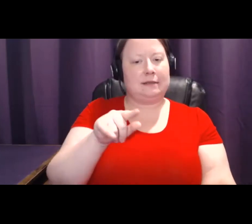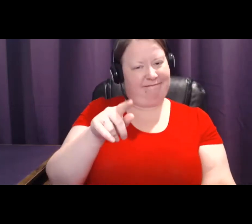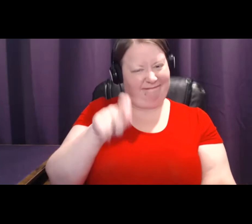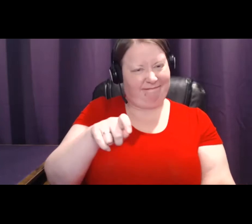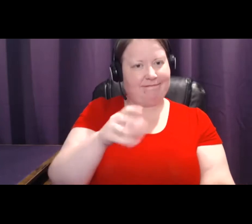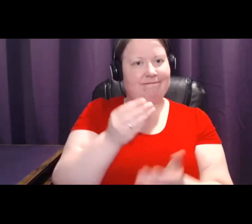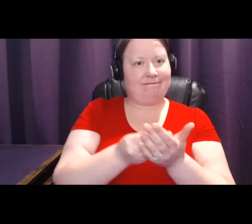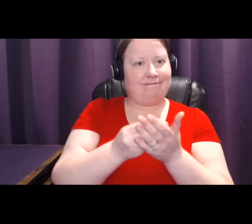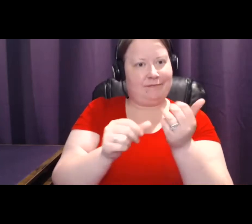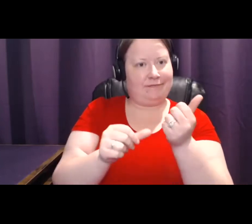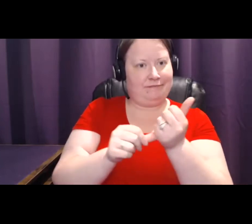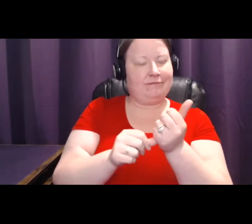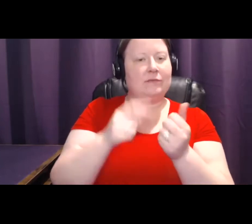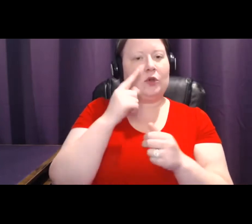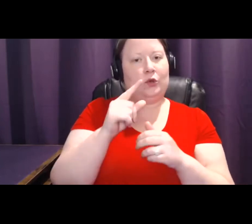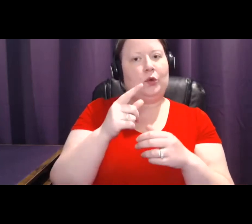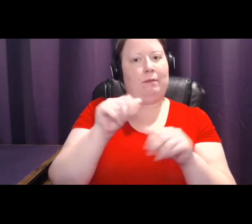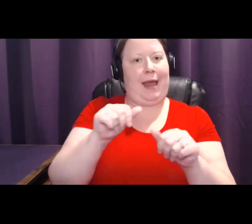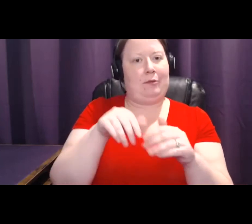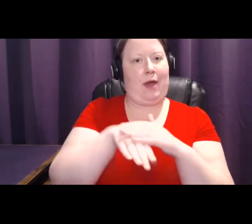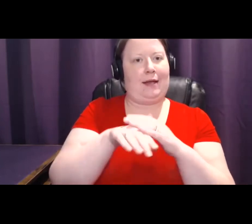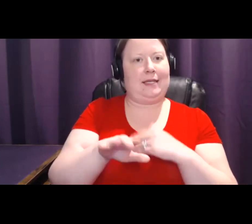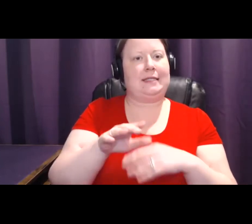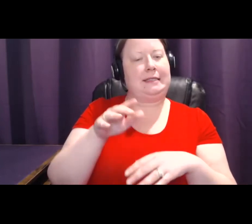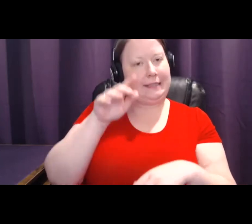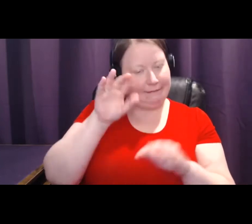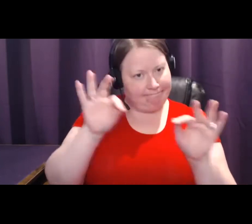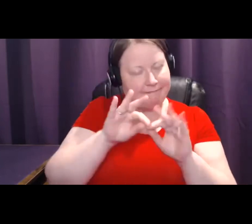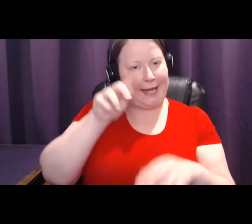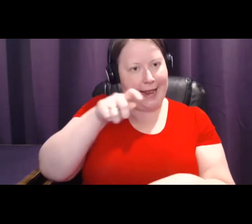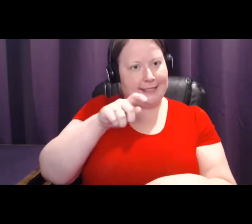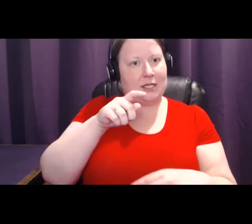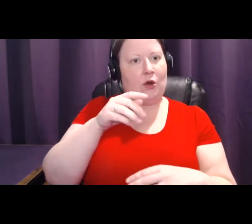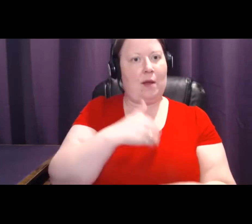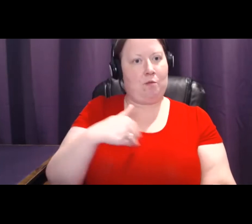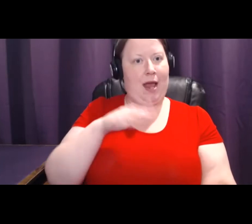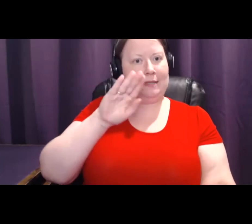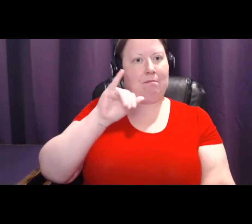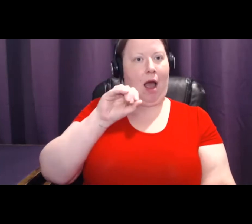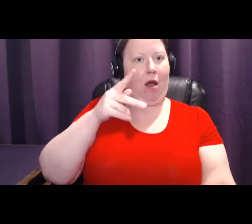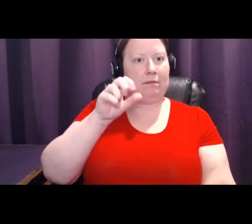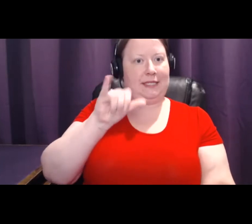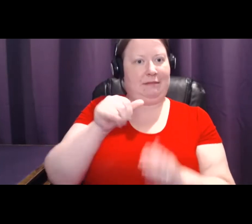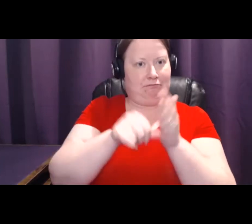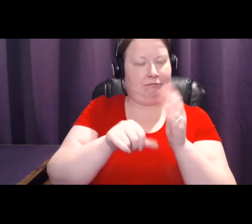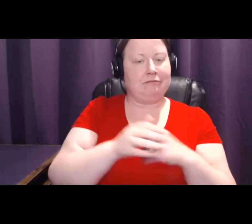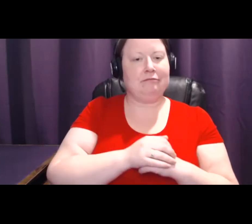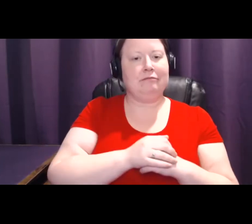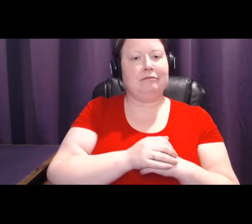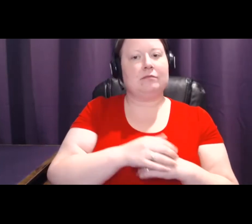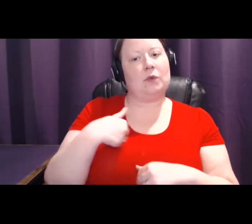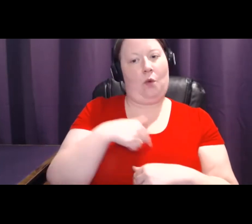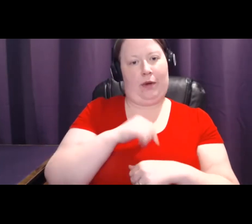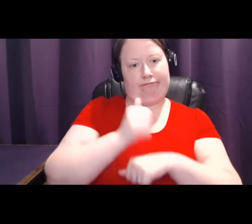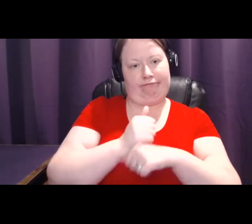to receive necessary breast biopsies. So we got together, formed a foundation to raise money, help